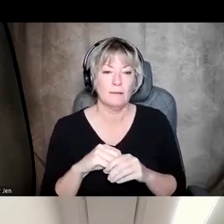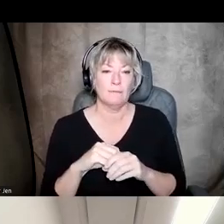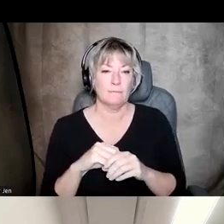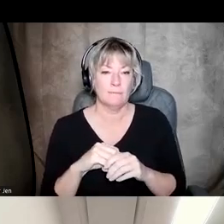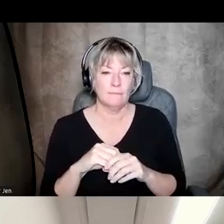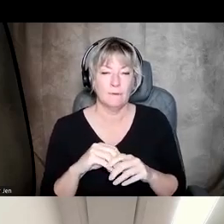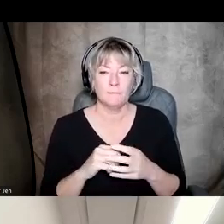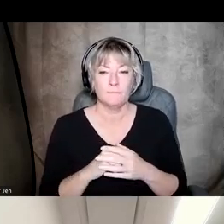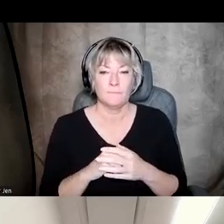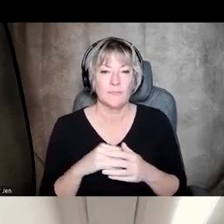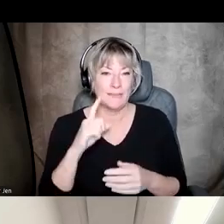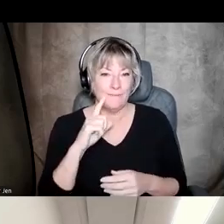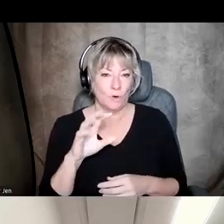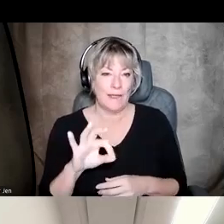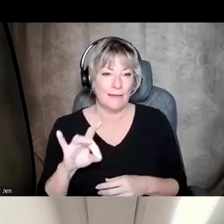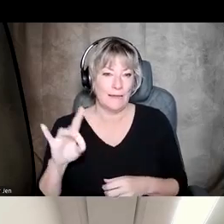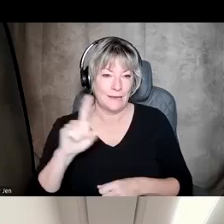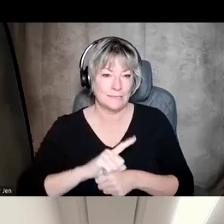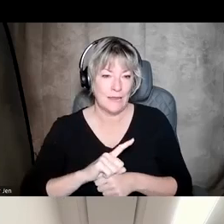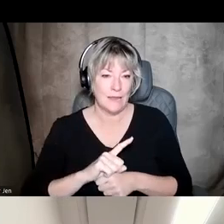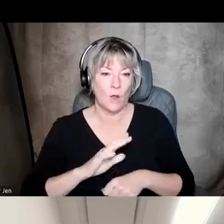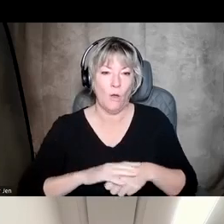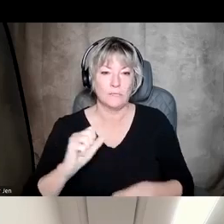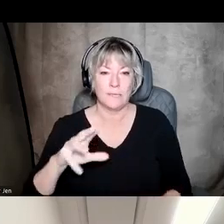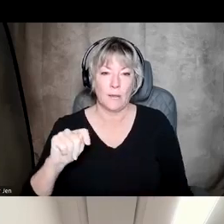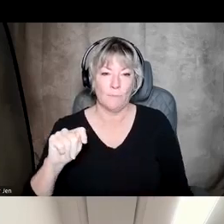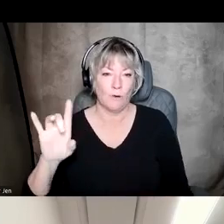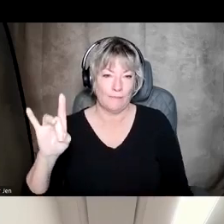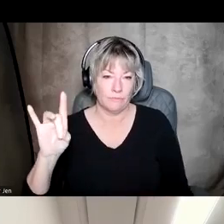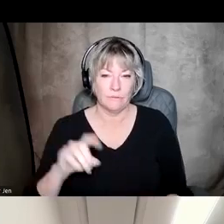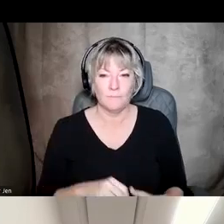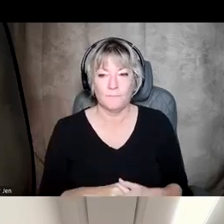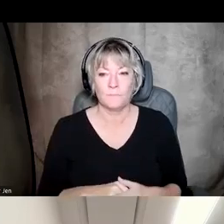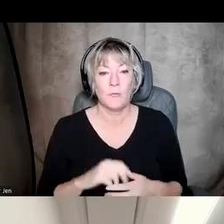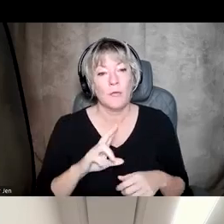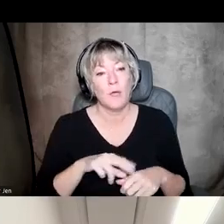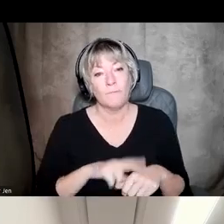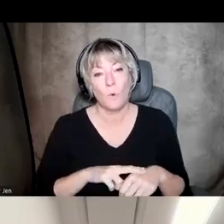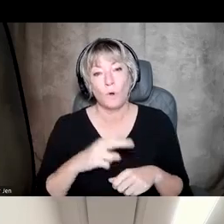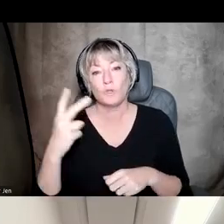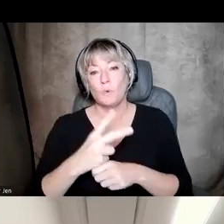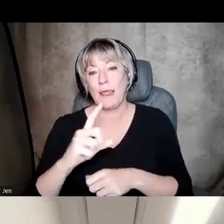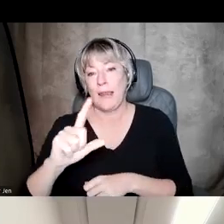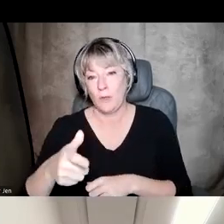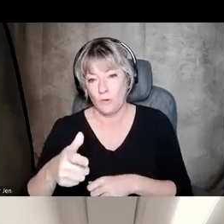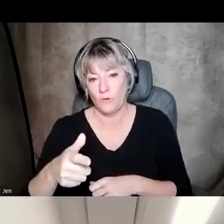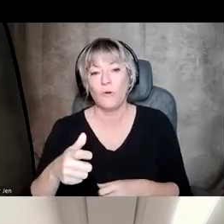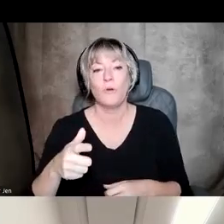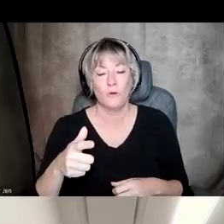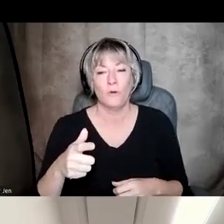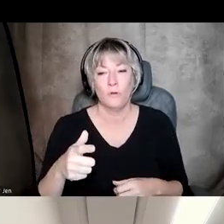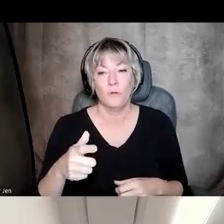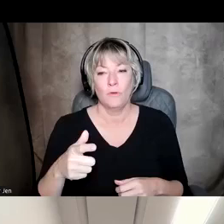in 988 day on September 8th. And of course, two days later is